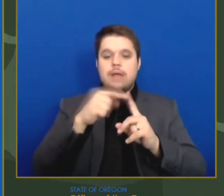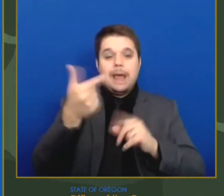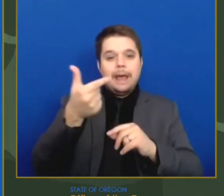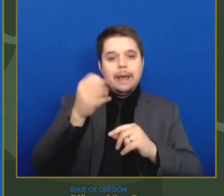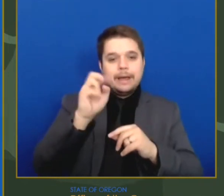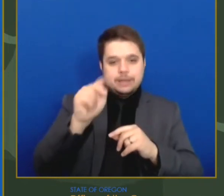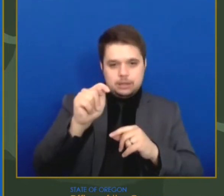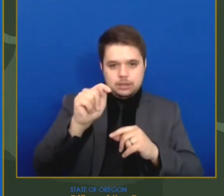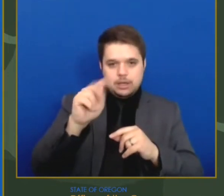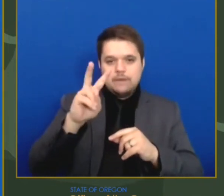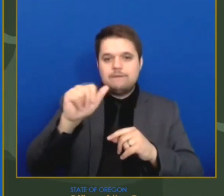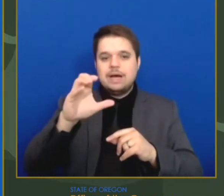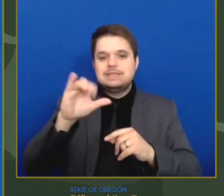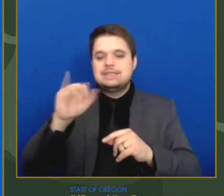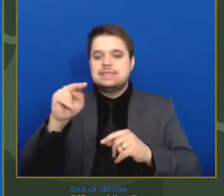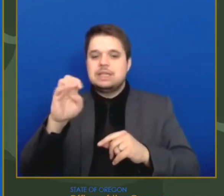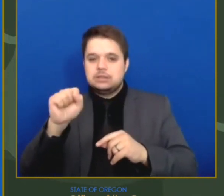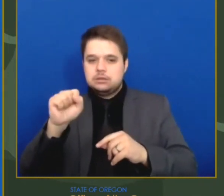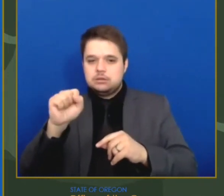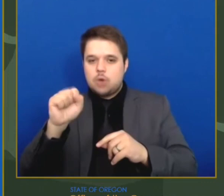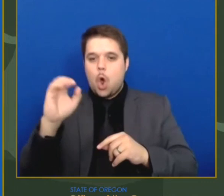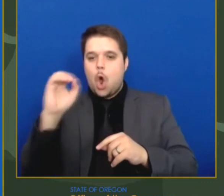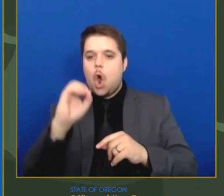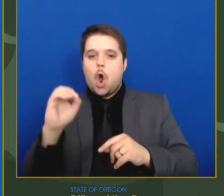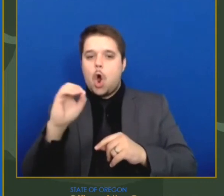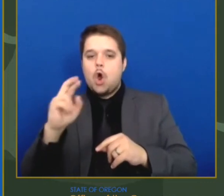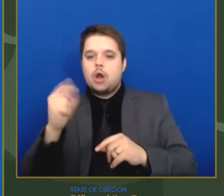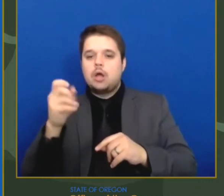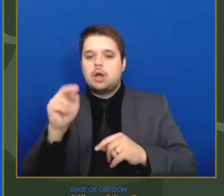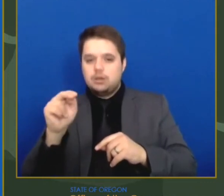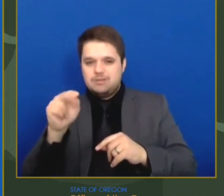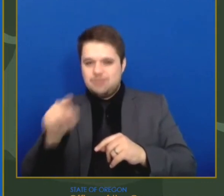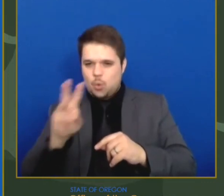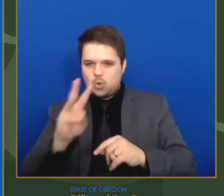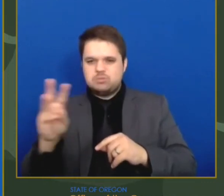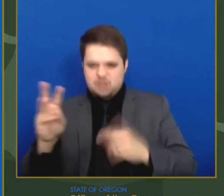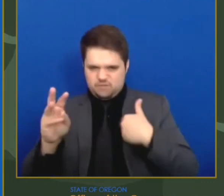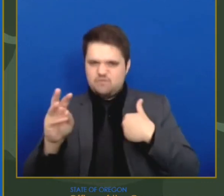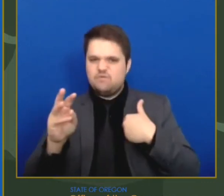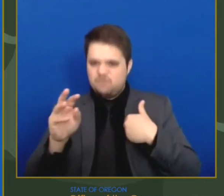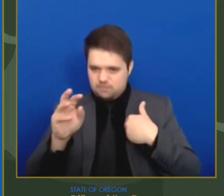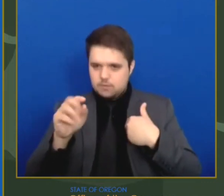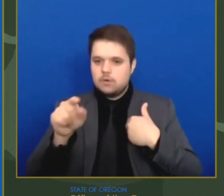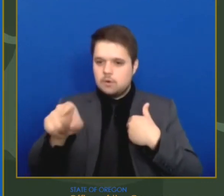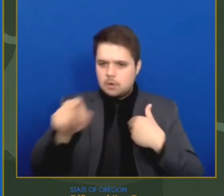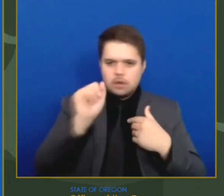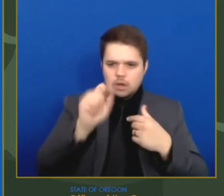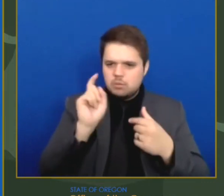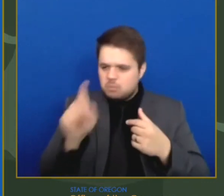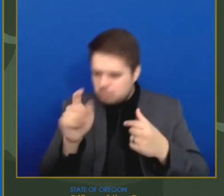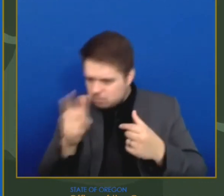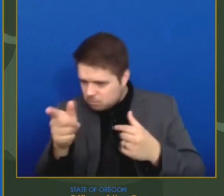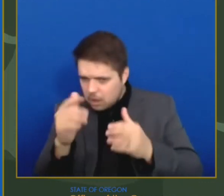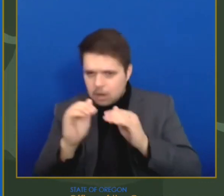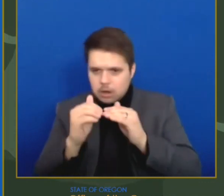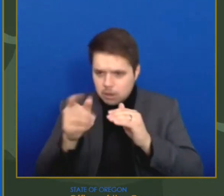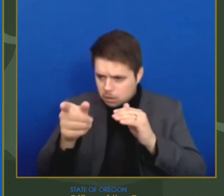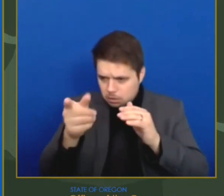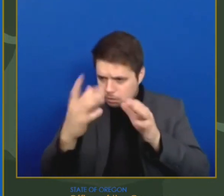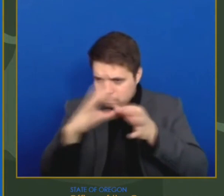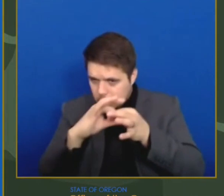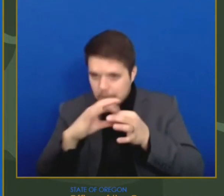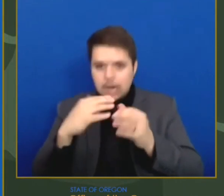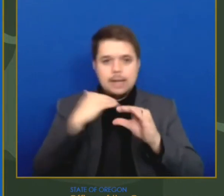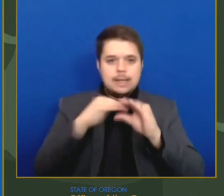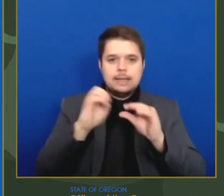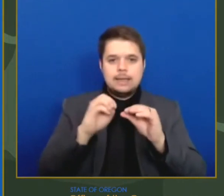area, if you signed up on GVO, please check your email inbox daily for the email invitation from All for Oregon. Be